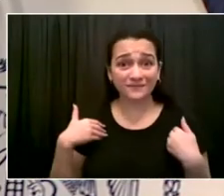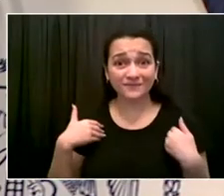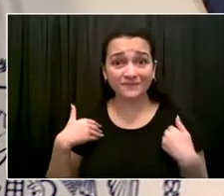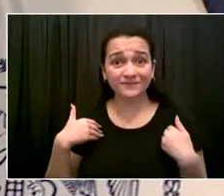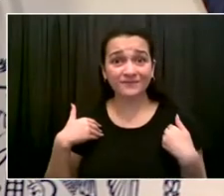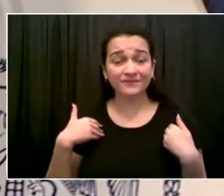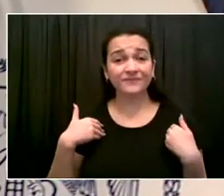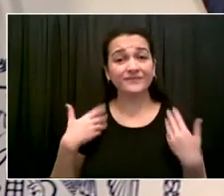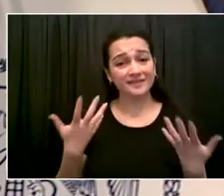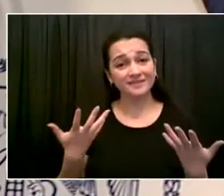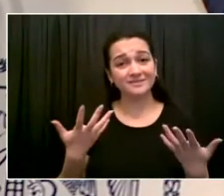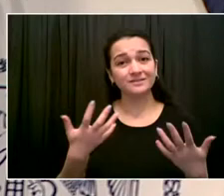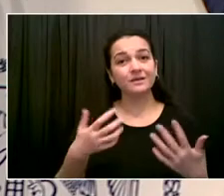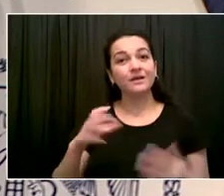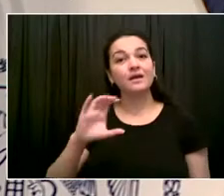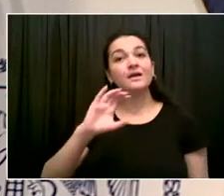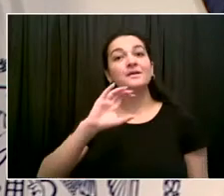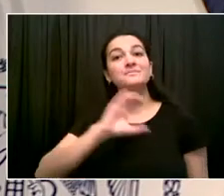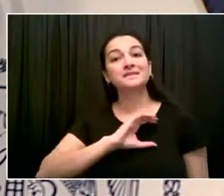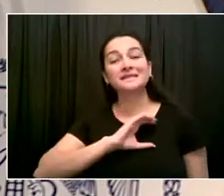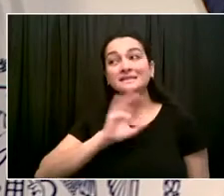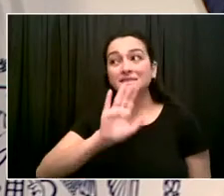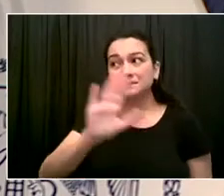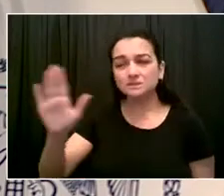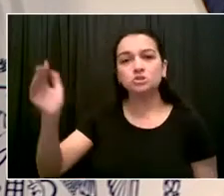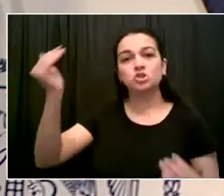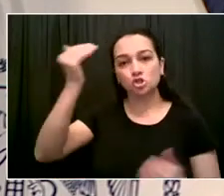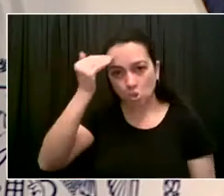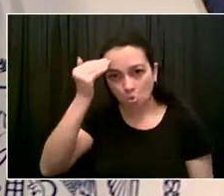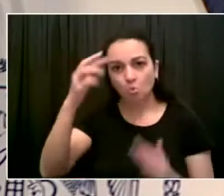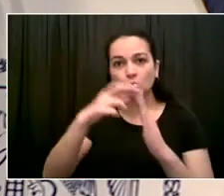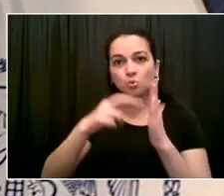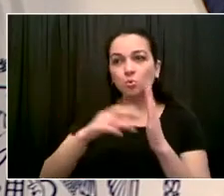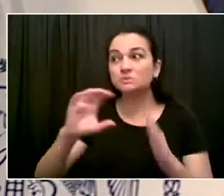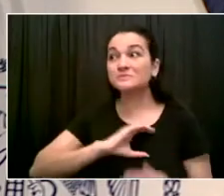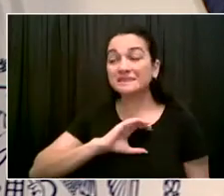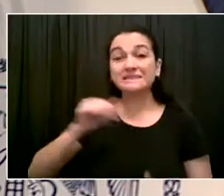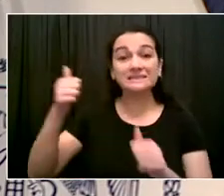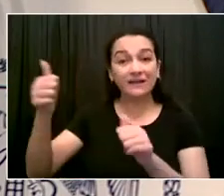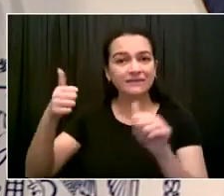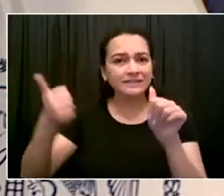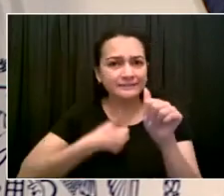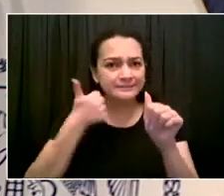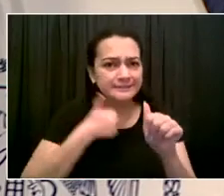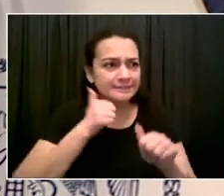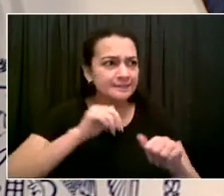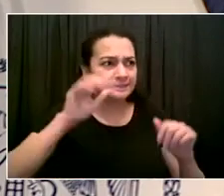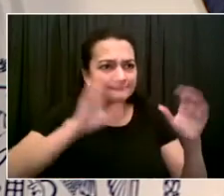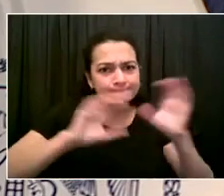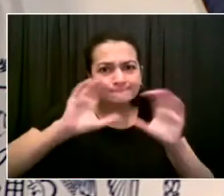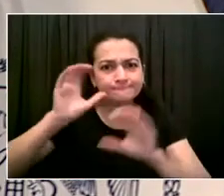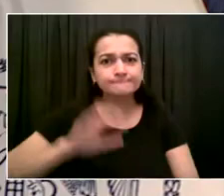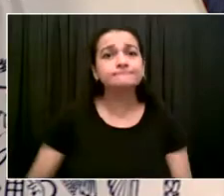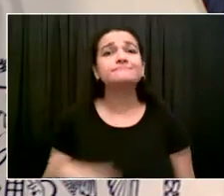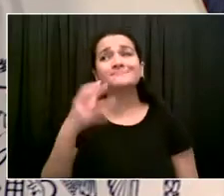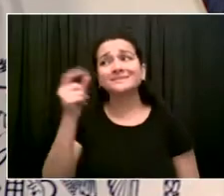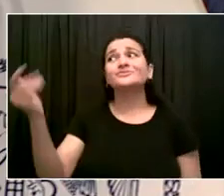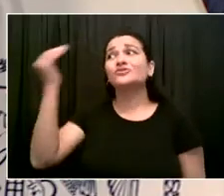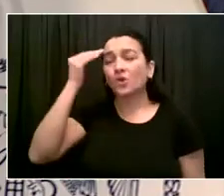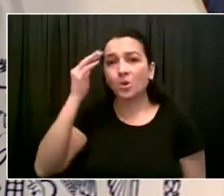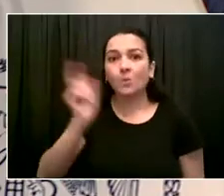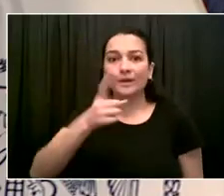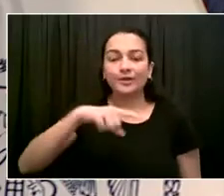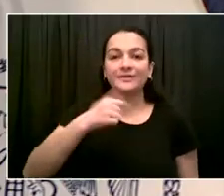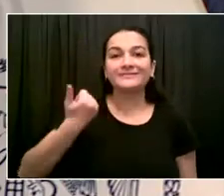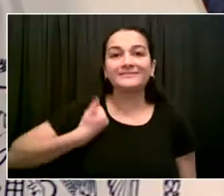So much of violence is gang-related. That's why you'll hear this week a lot more about going at those gangs, getting those gun arrests done. That's where the